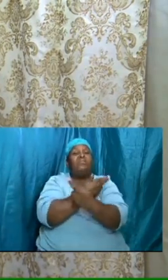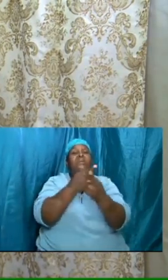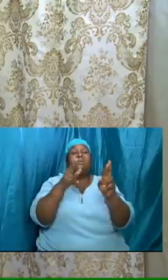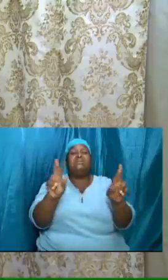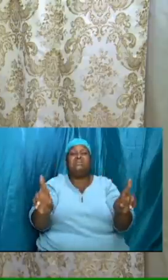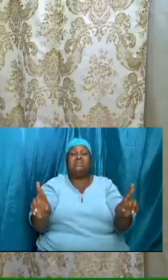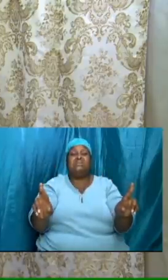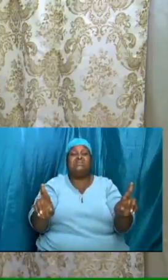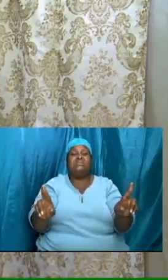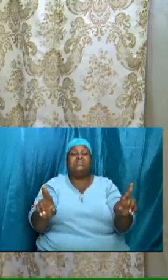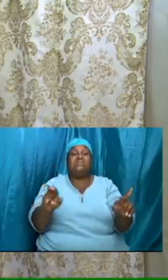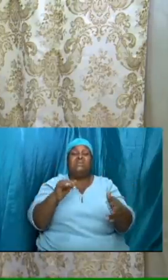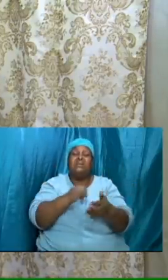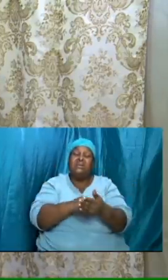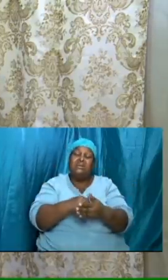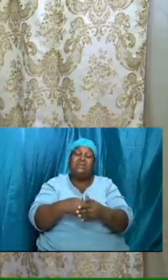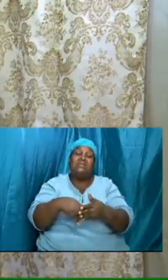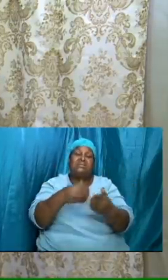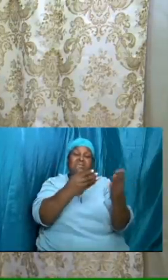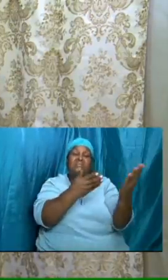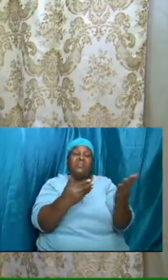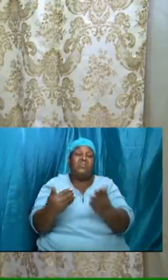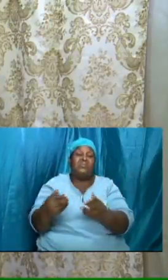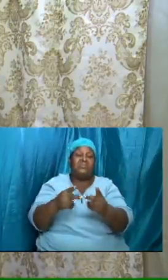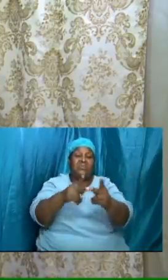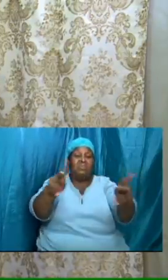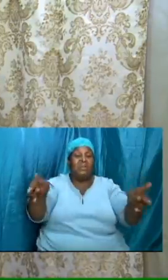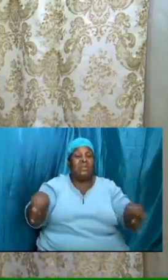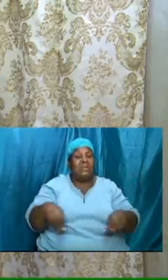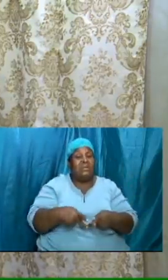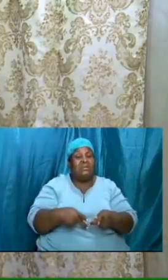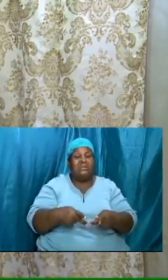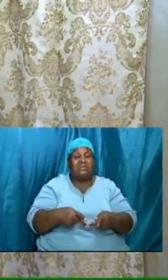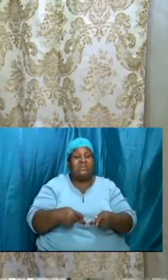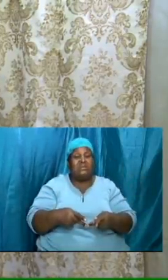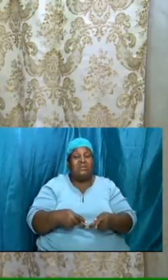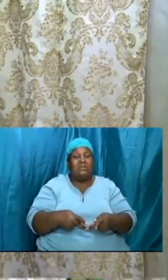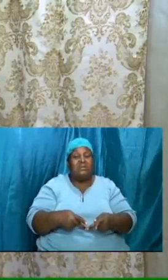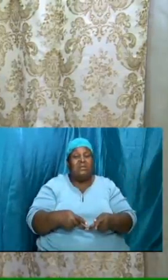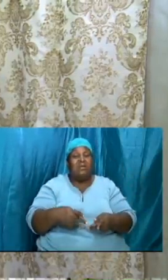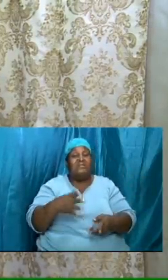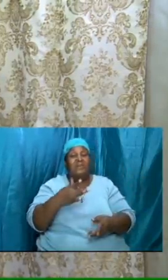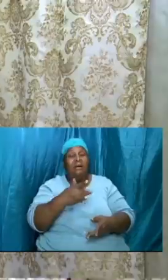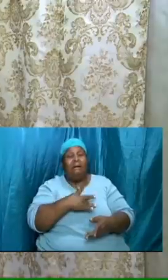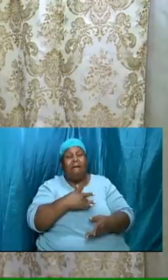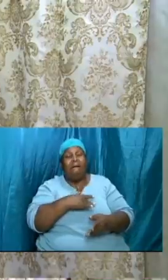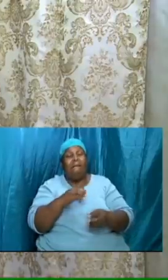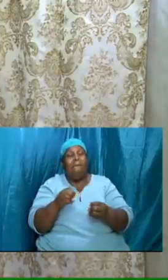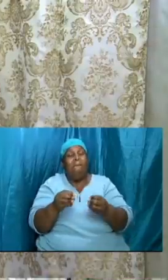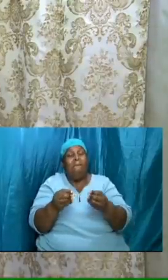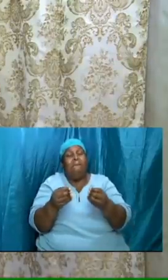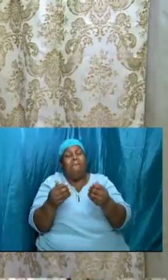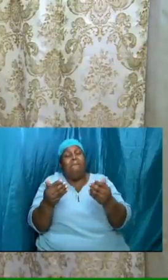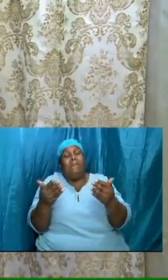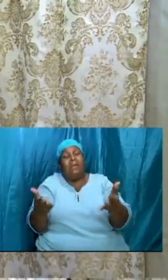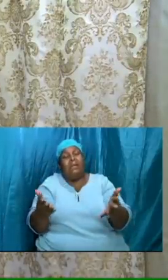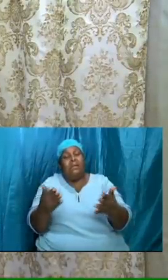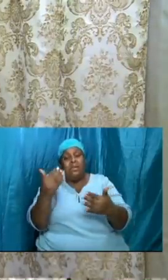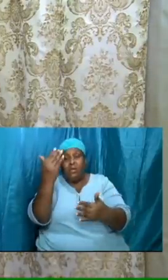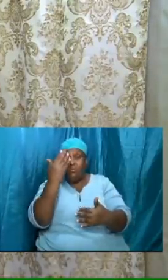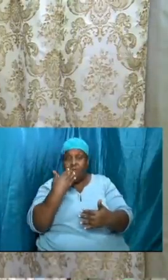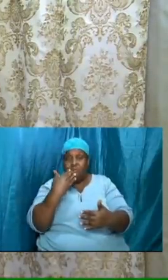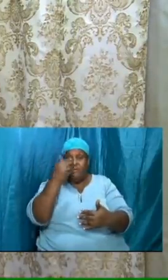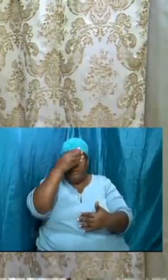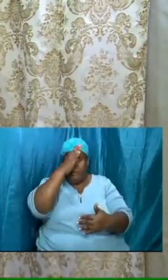us to a place of brokenness i would want that when we go through the rest of the series